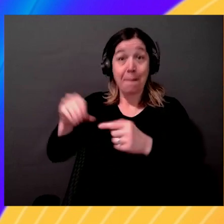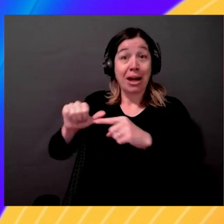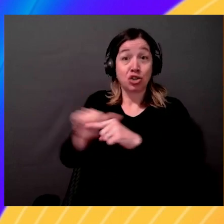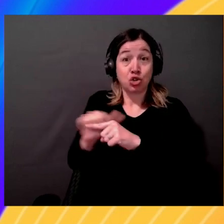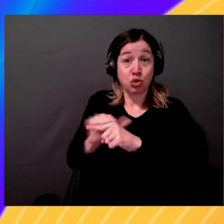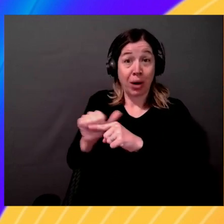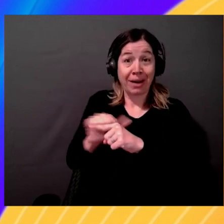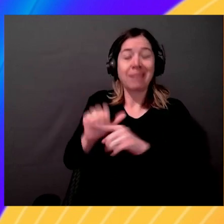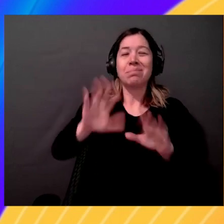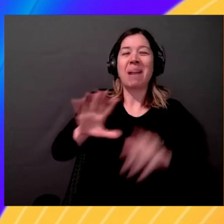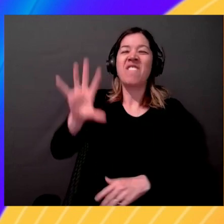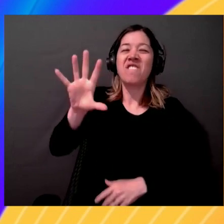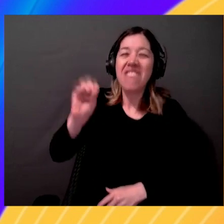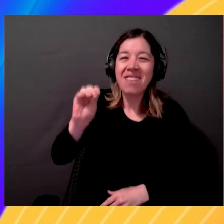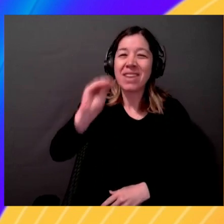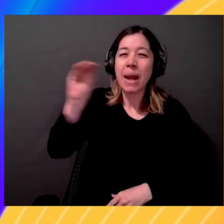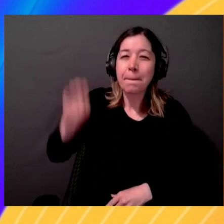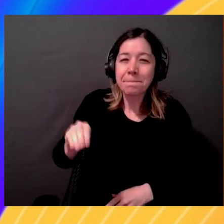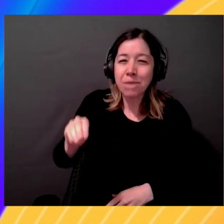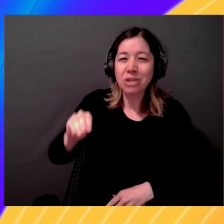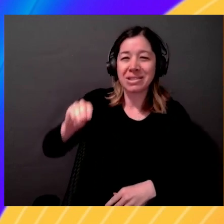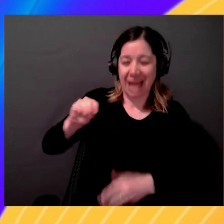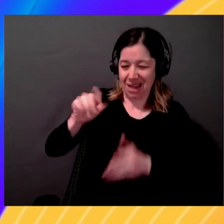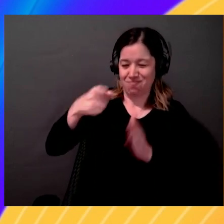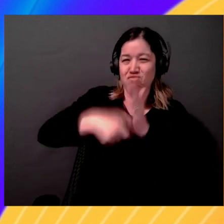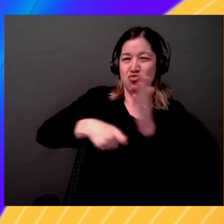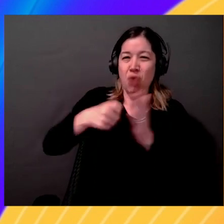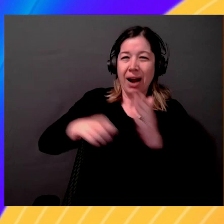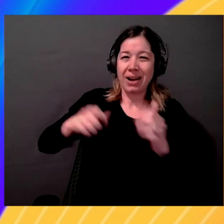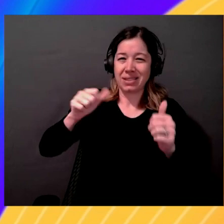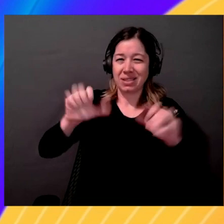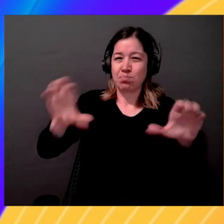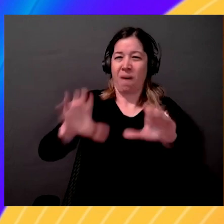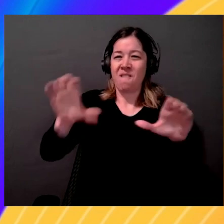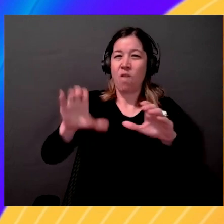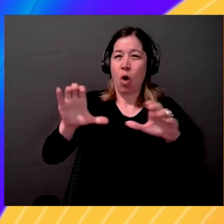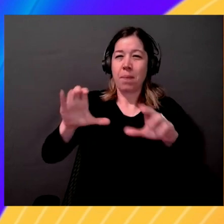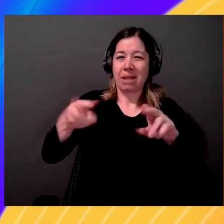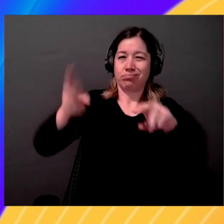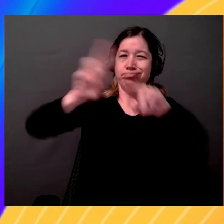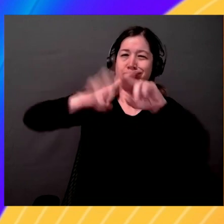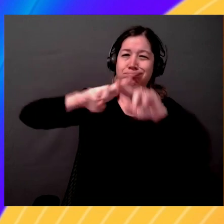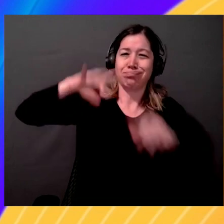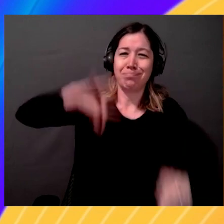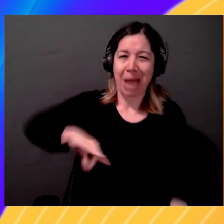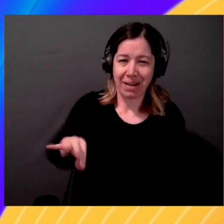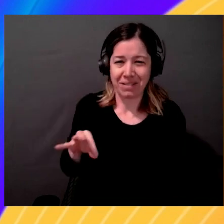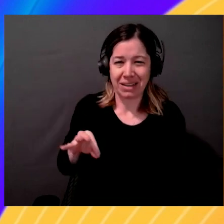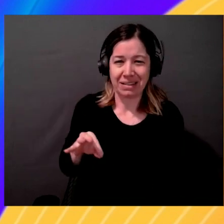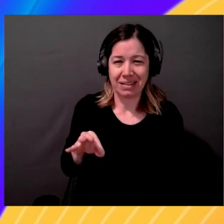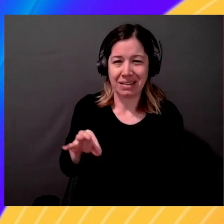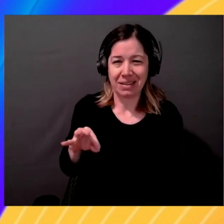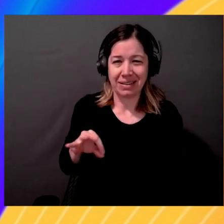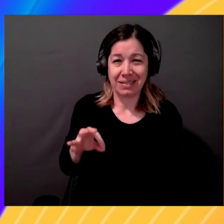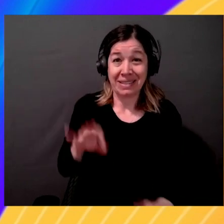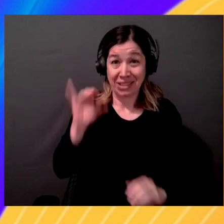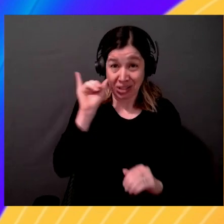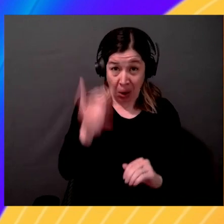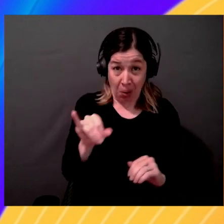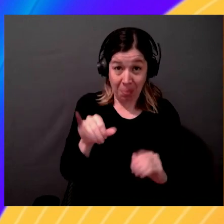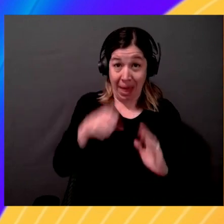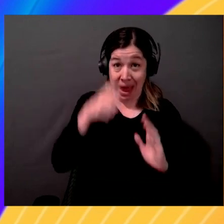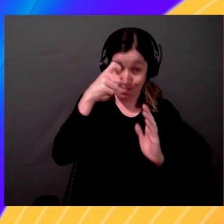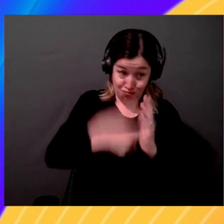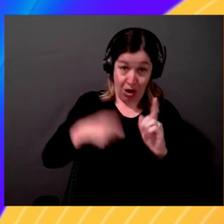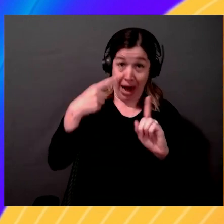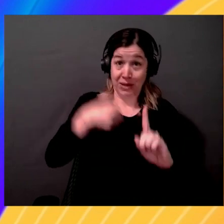benefit. Yeah. That is significant for customers operating in production at scale. So that price point is also really attractive when